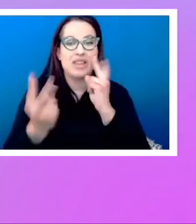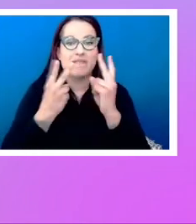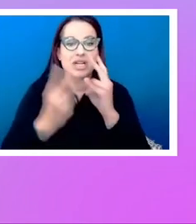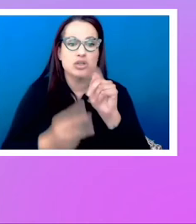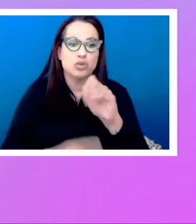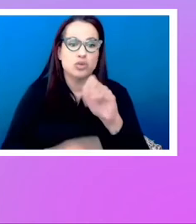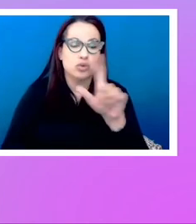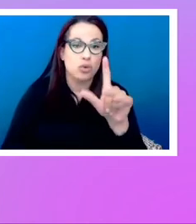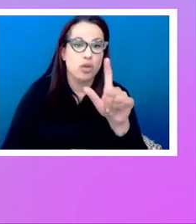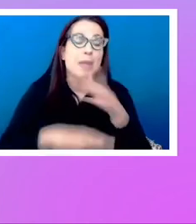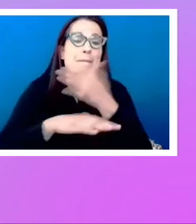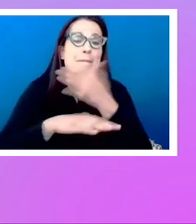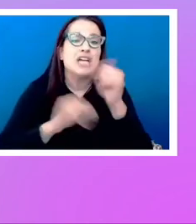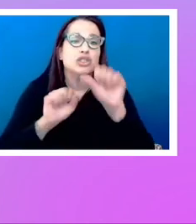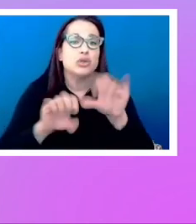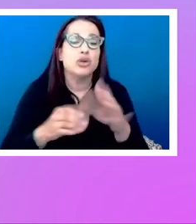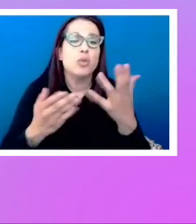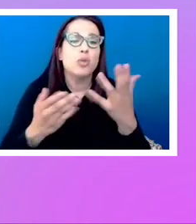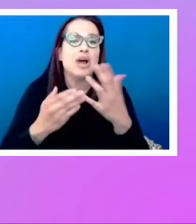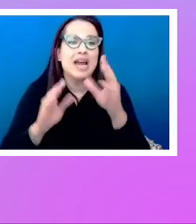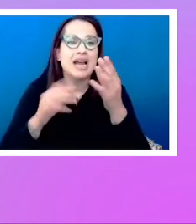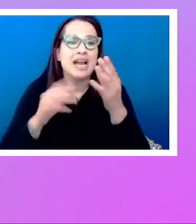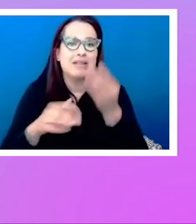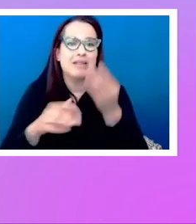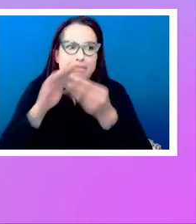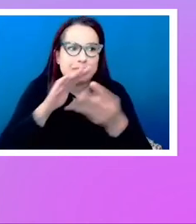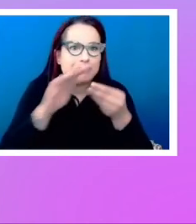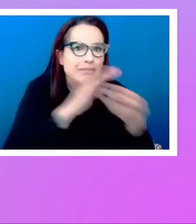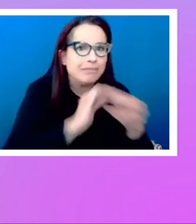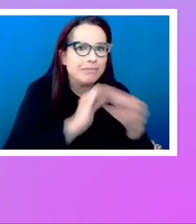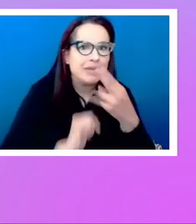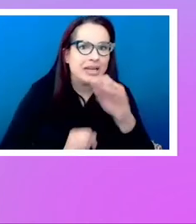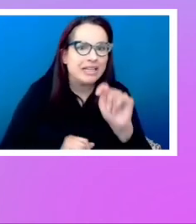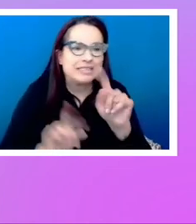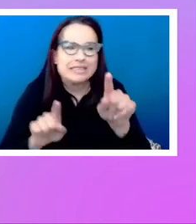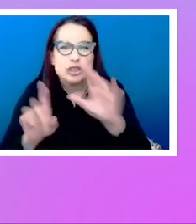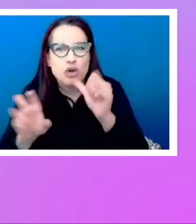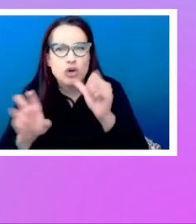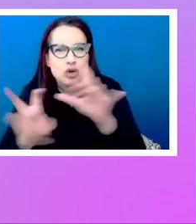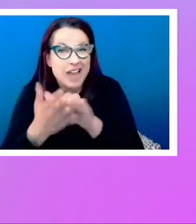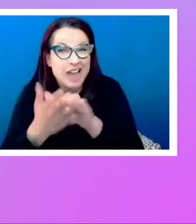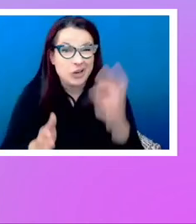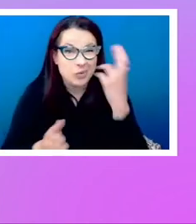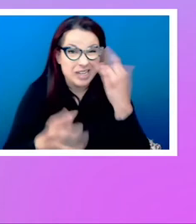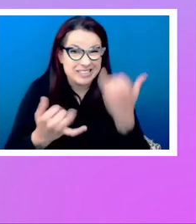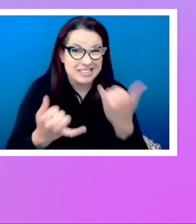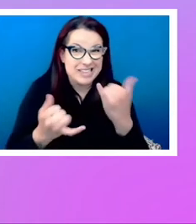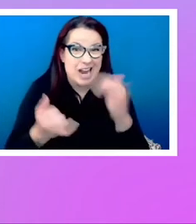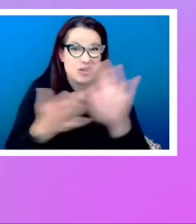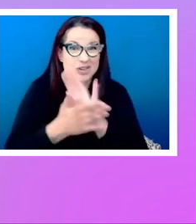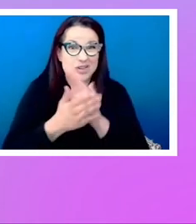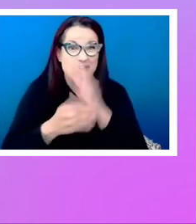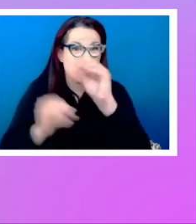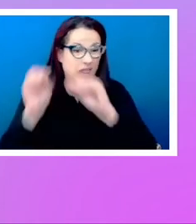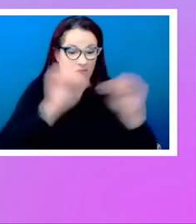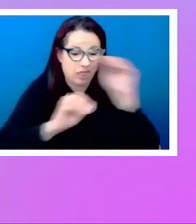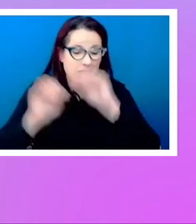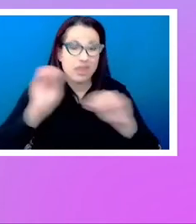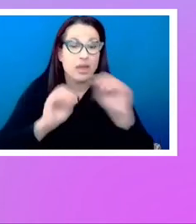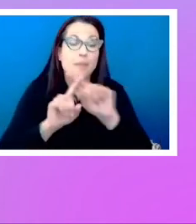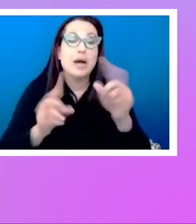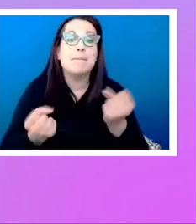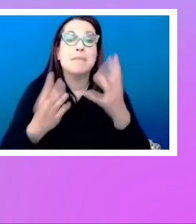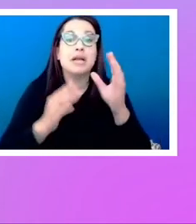is give people hints and say, hey, don't do that. Don't, you know, do you realize now your document's all over the place? But a lot of people,